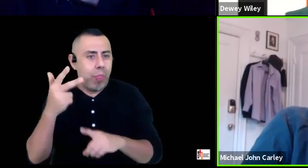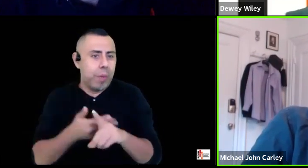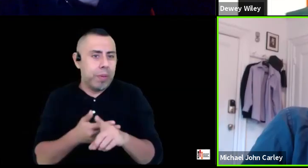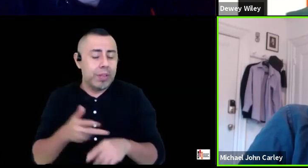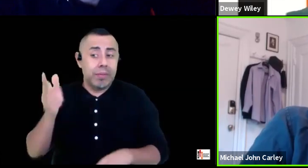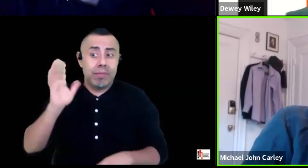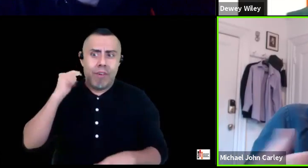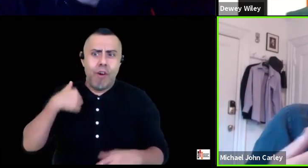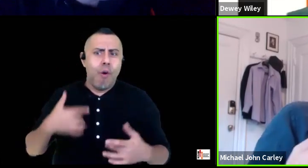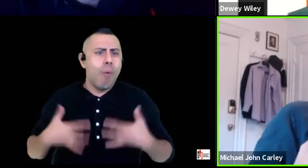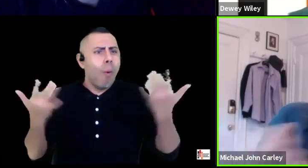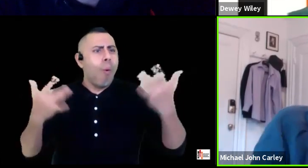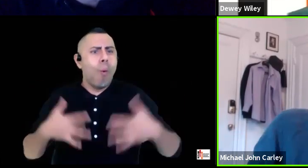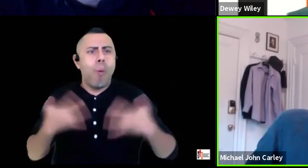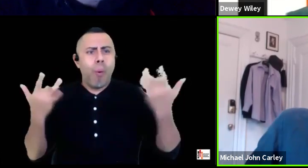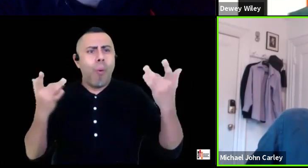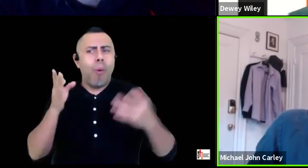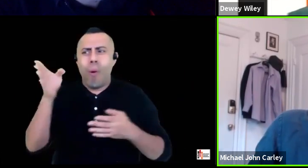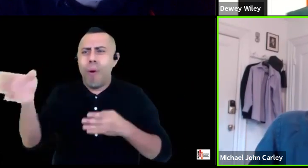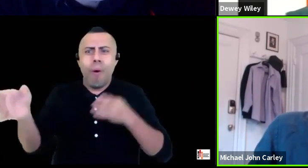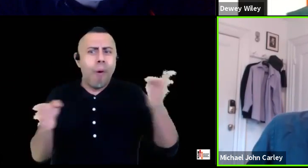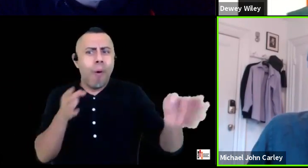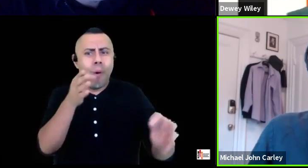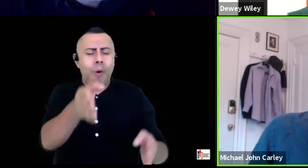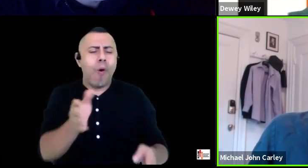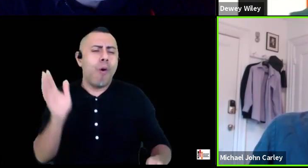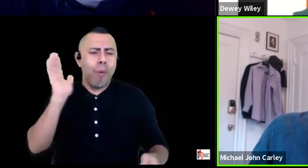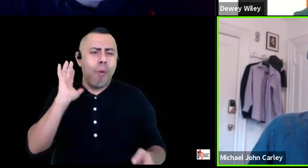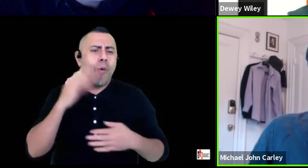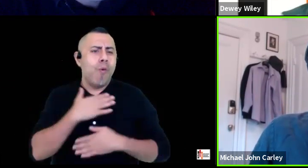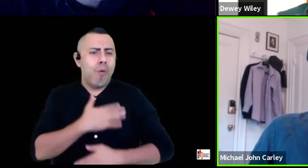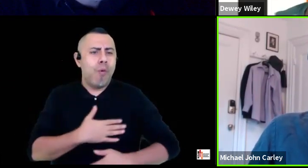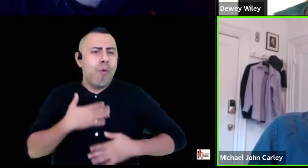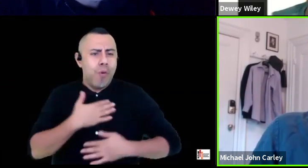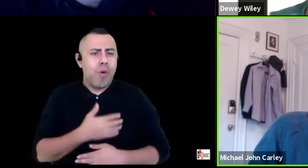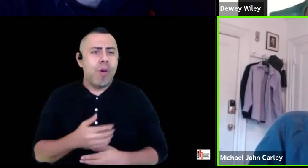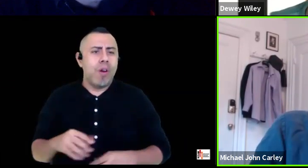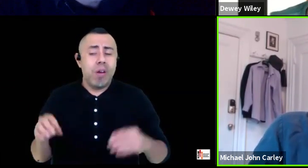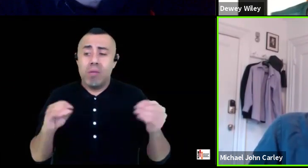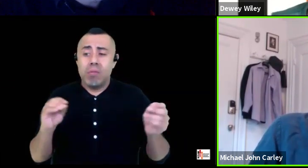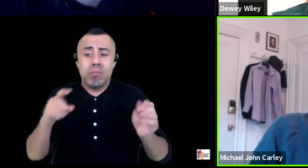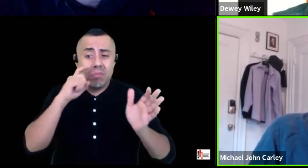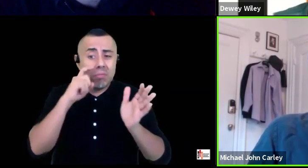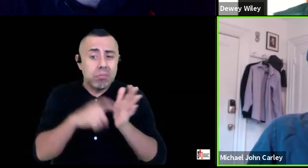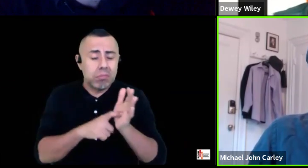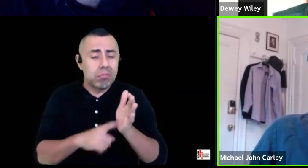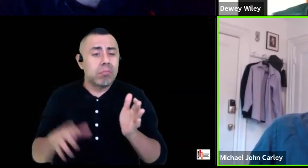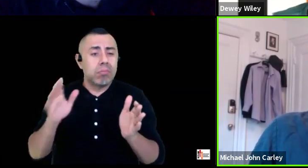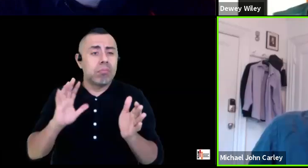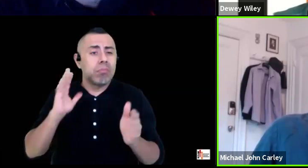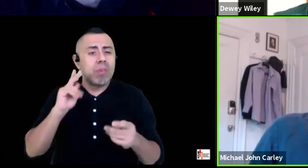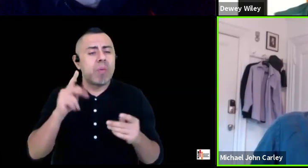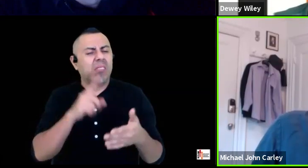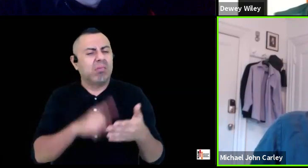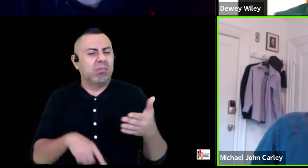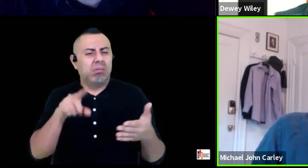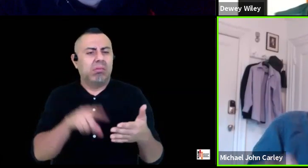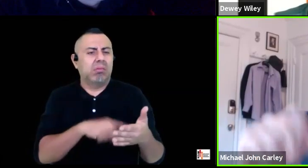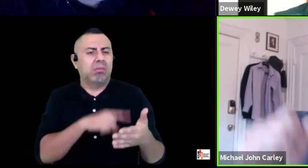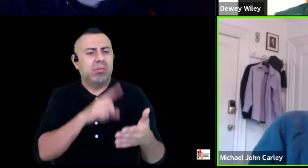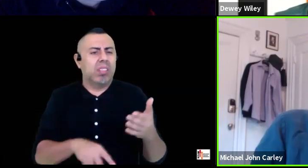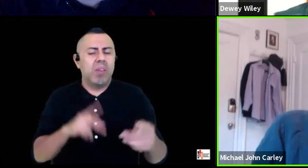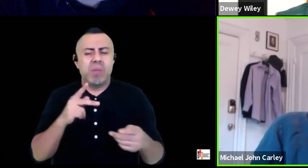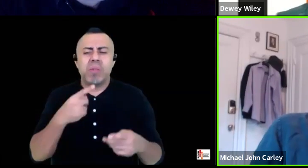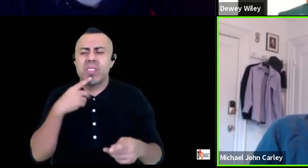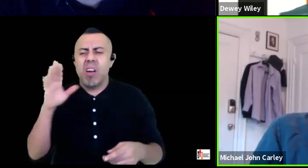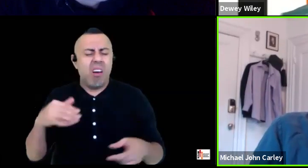and i wasn't really getting a lot of accolades for it people were critical it was like oh that's you know that's so wrong that's